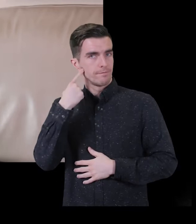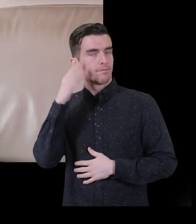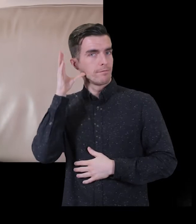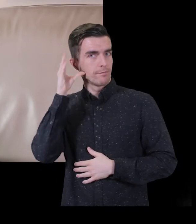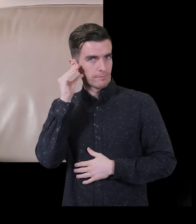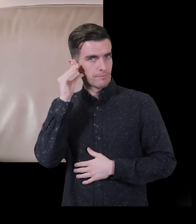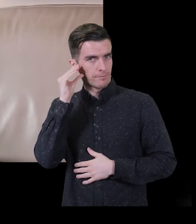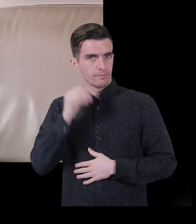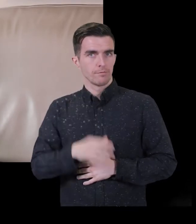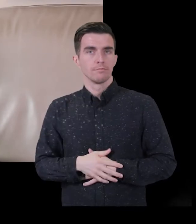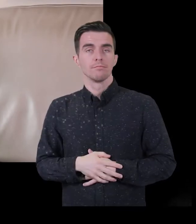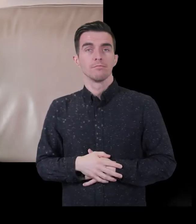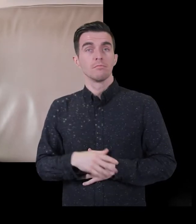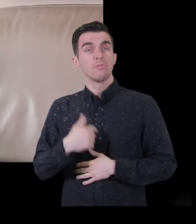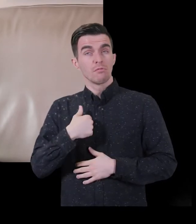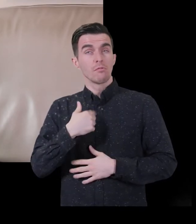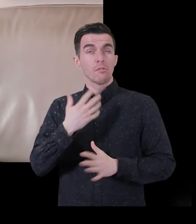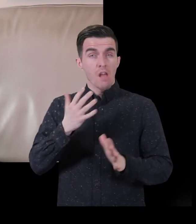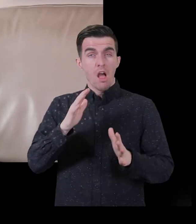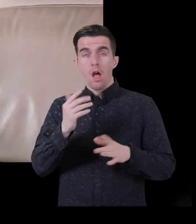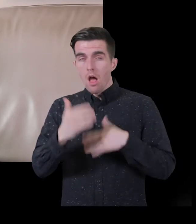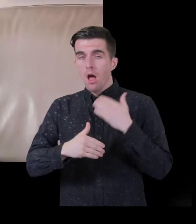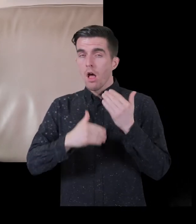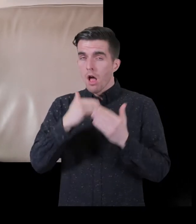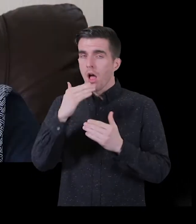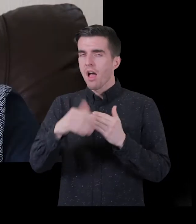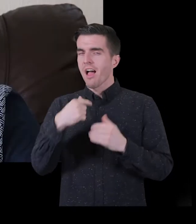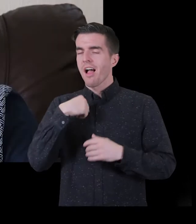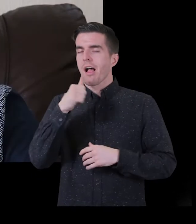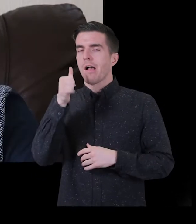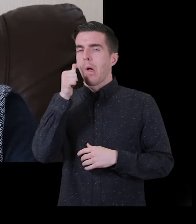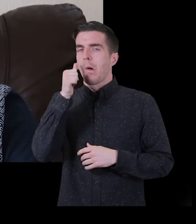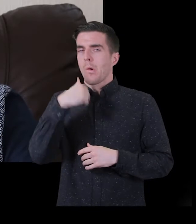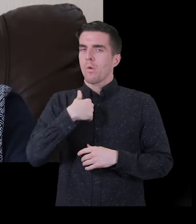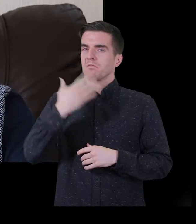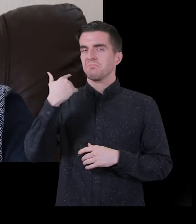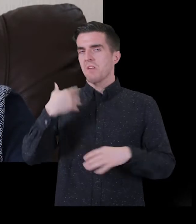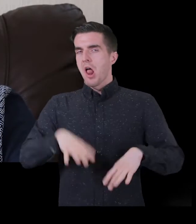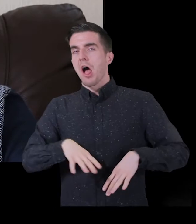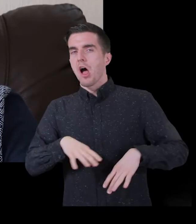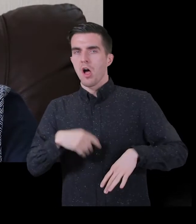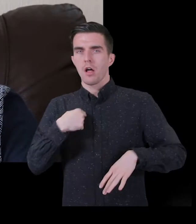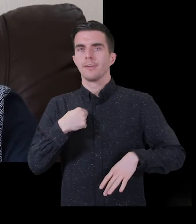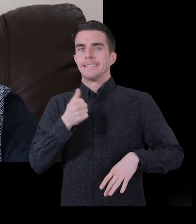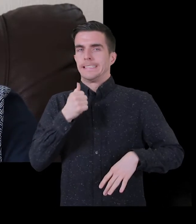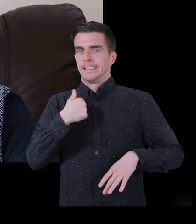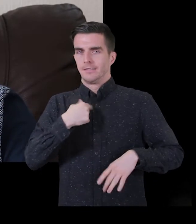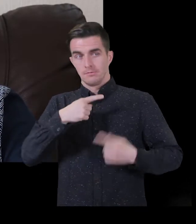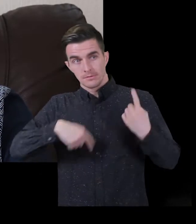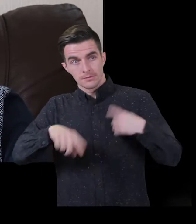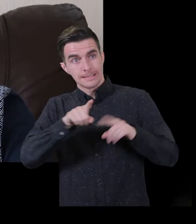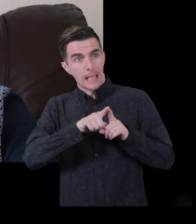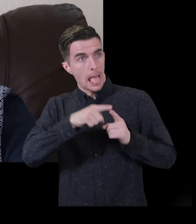very lonely, very depressed, scared. It's something that I gradually came to be aware of.